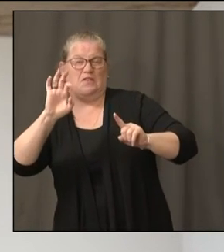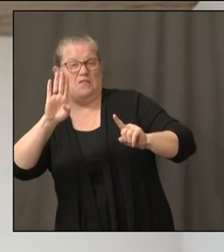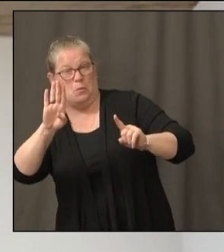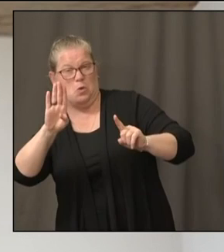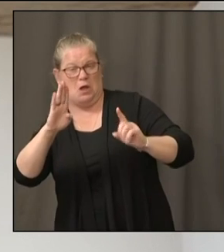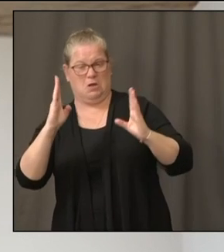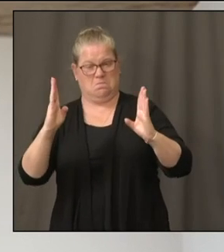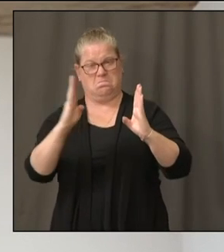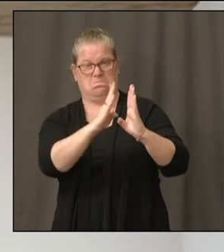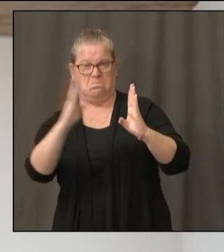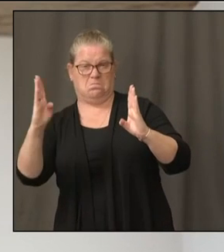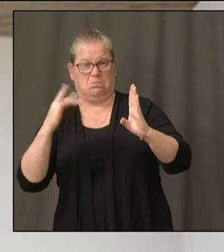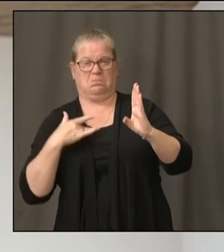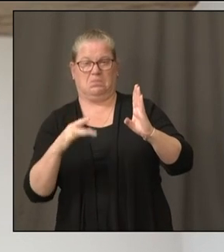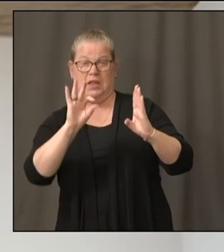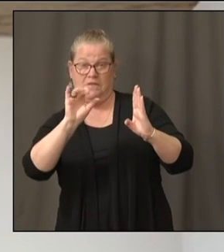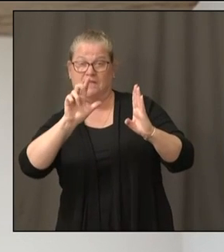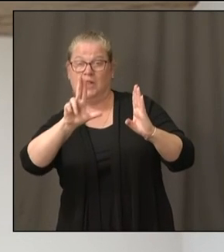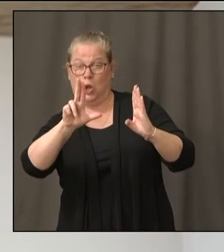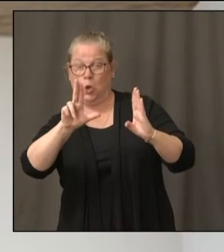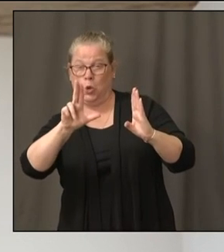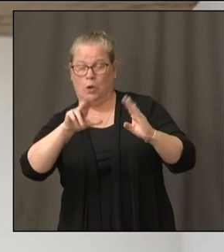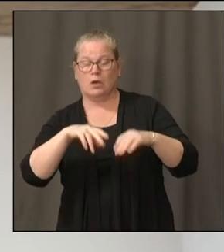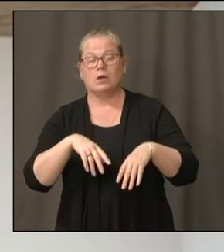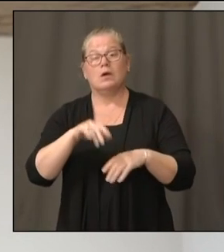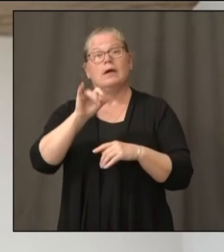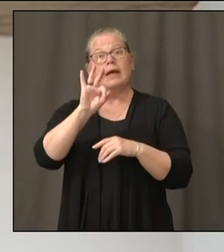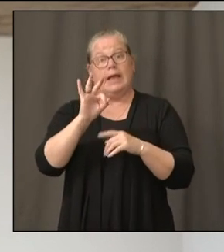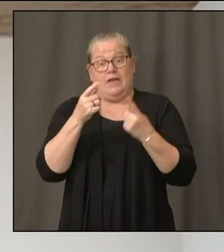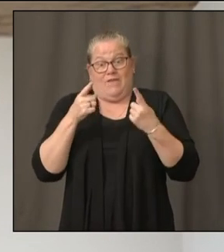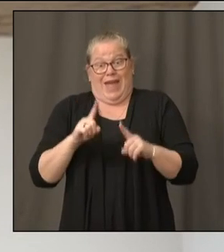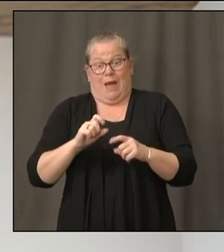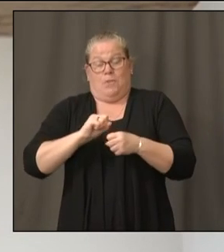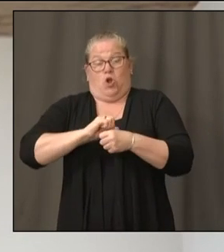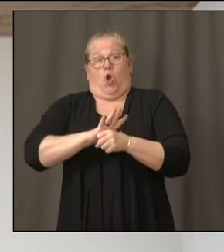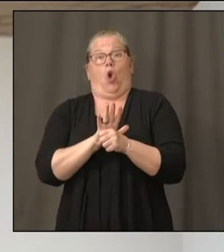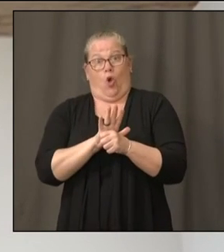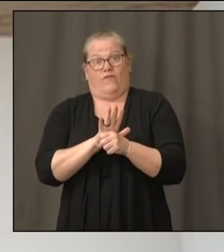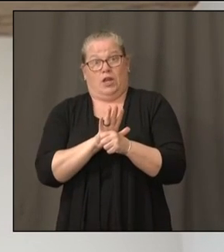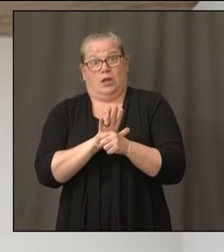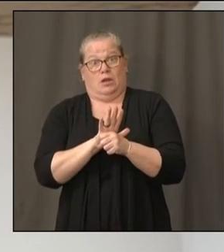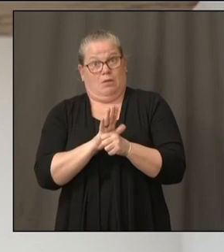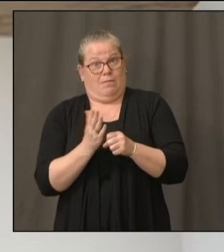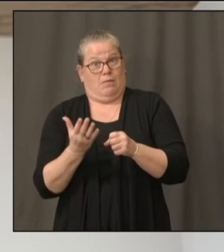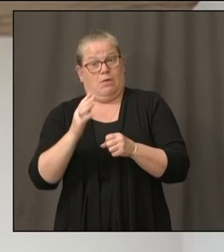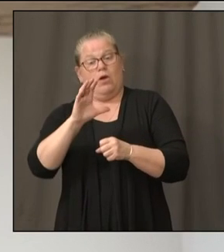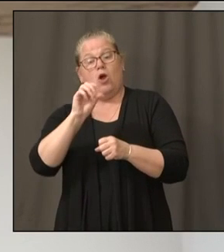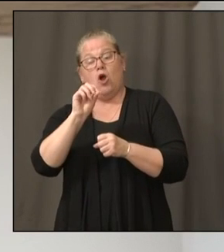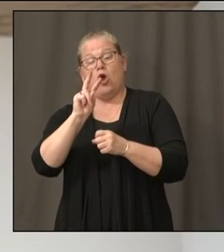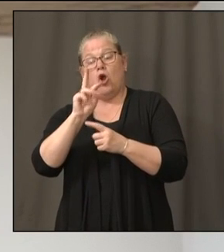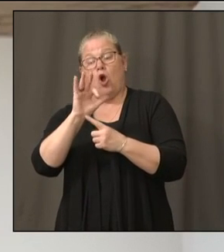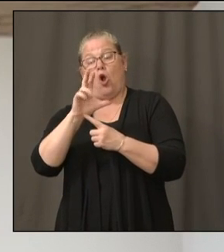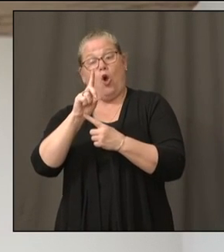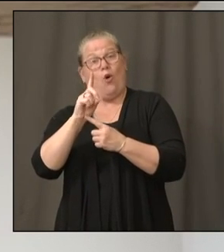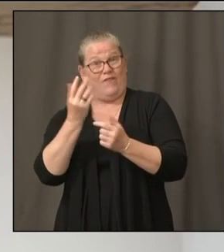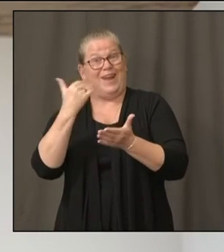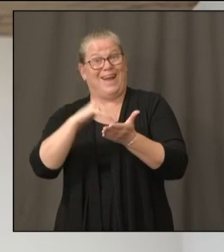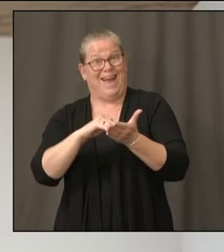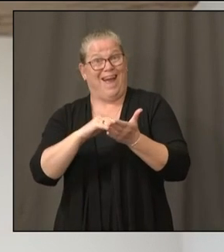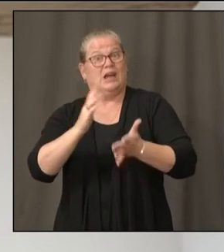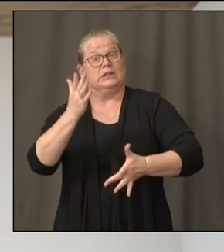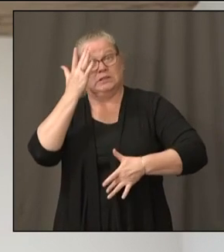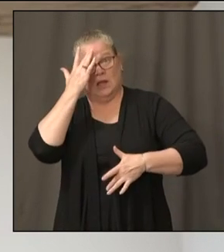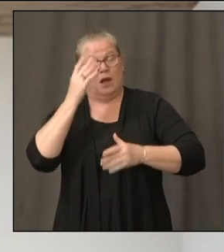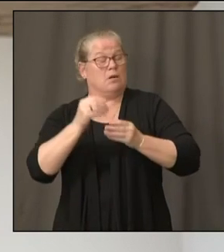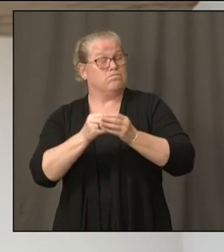-19, it would be better for it to come before that so that they don't overlap. But in preparation